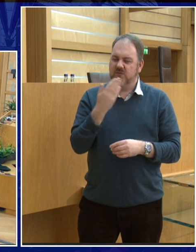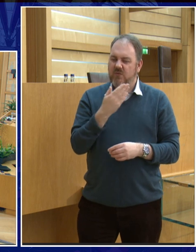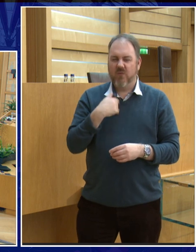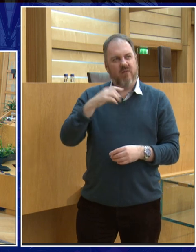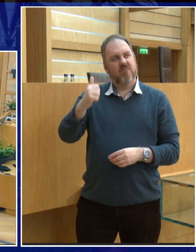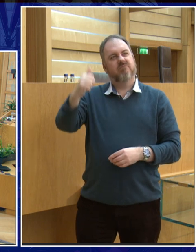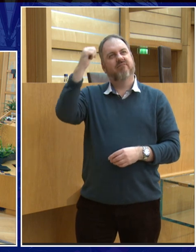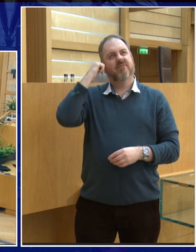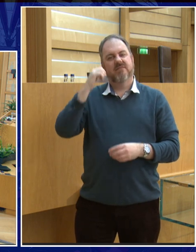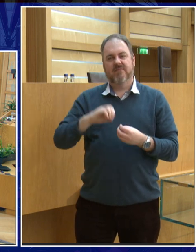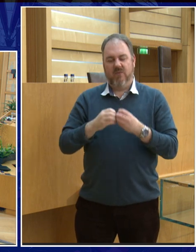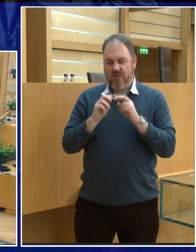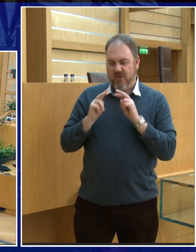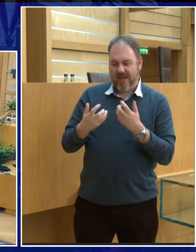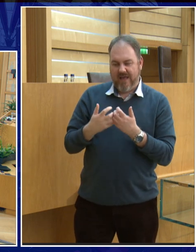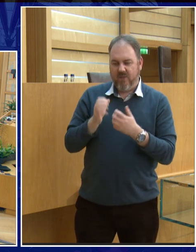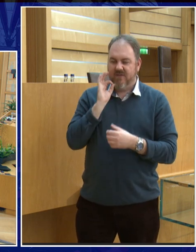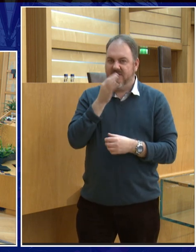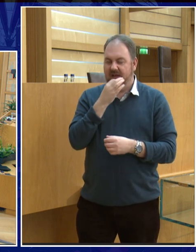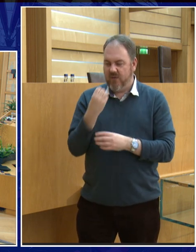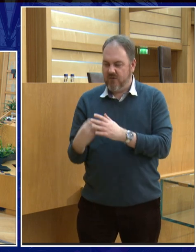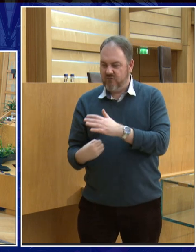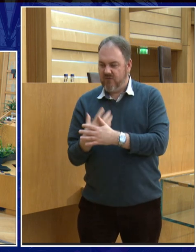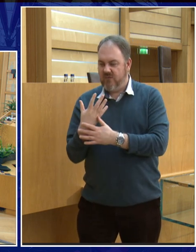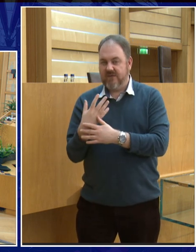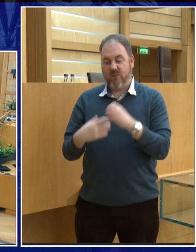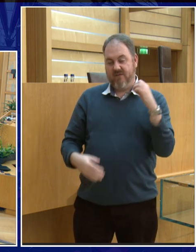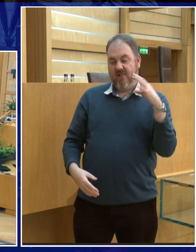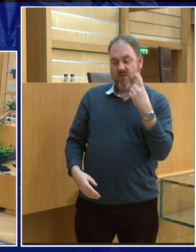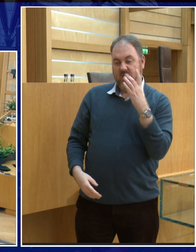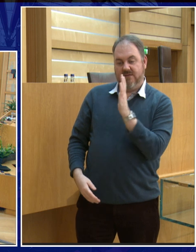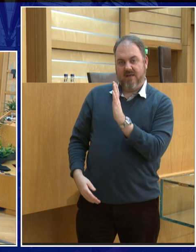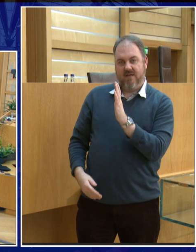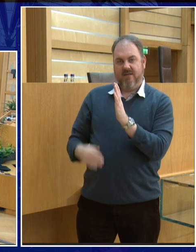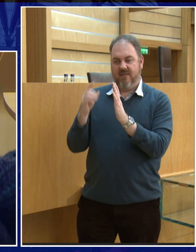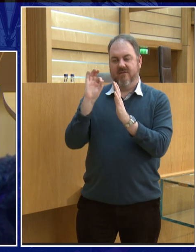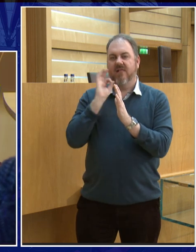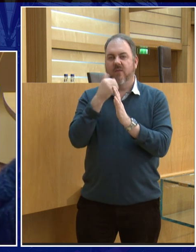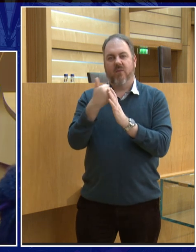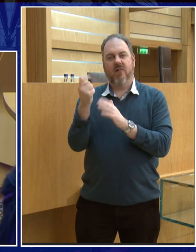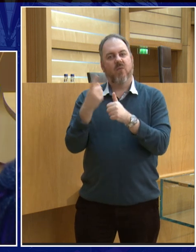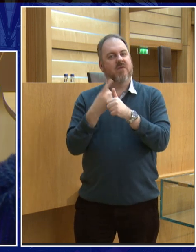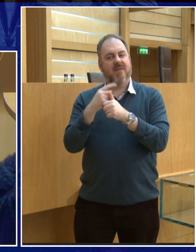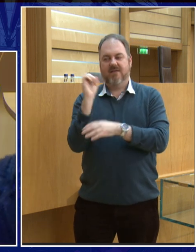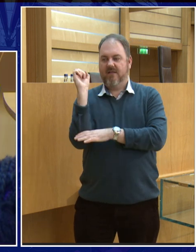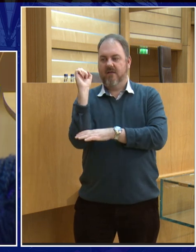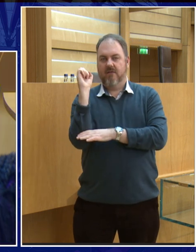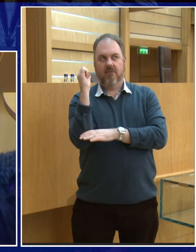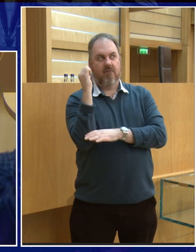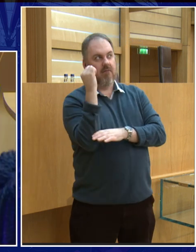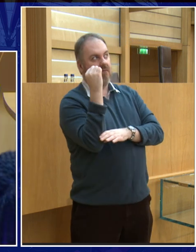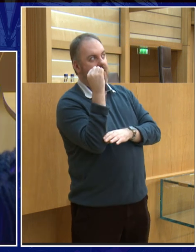this. But this is when sort of flowers grow. And if you put light on one side of the flower and not the other, the flower will bend towards. And also, gravity